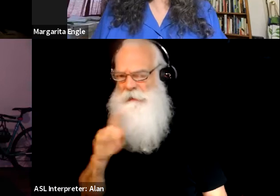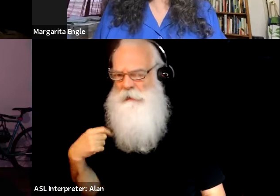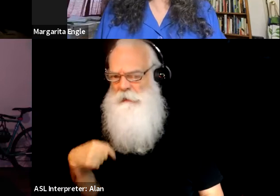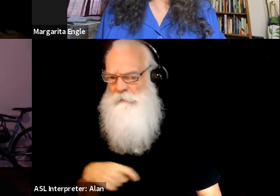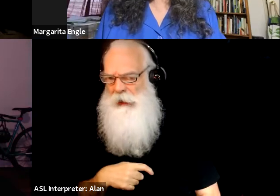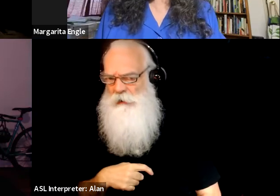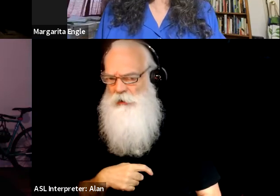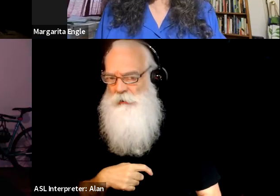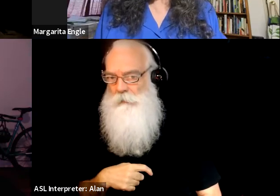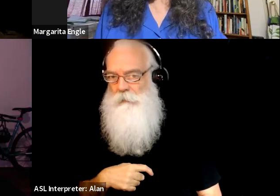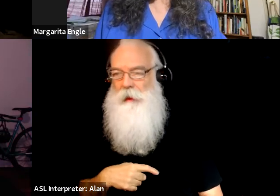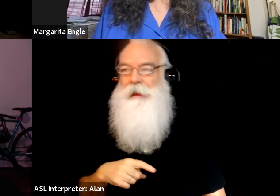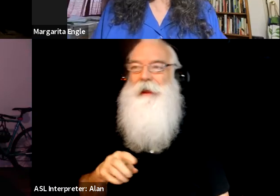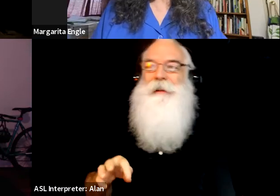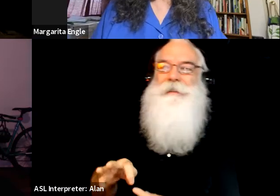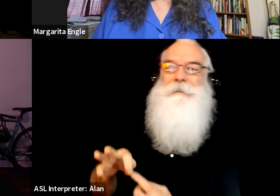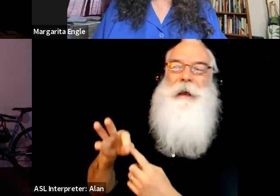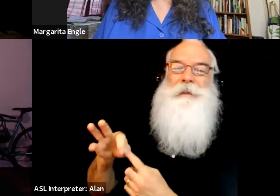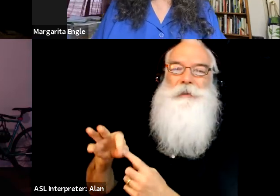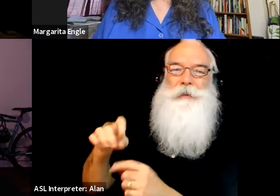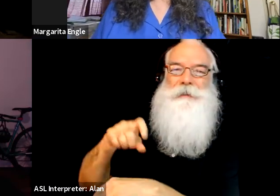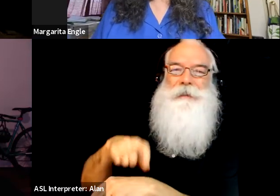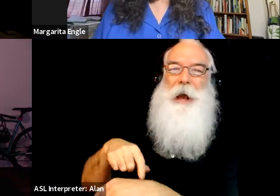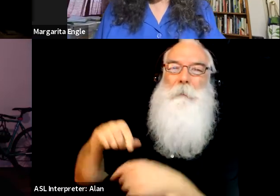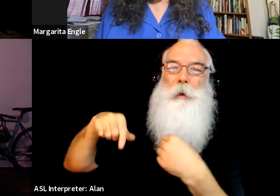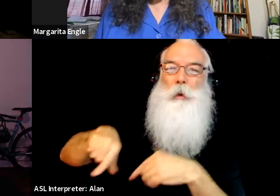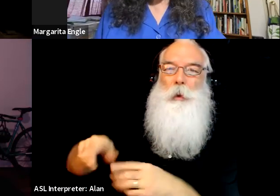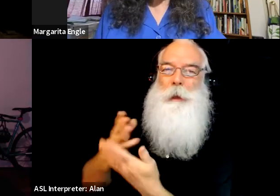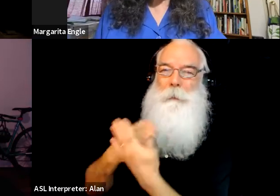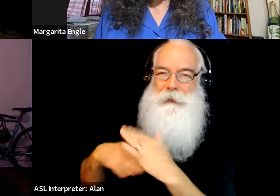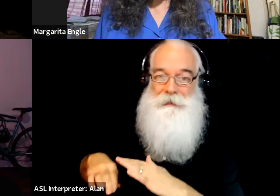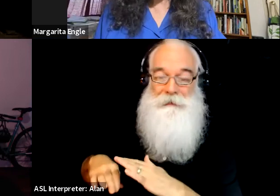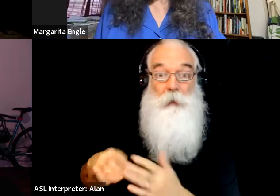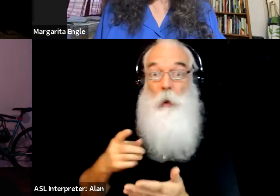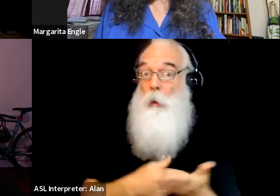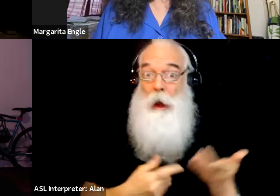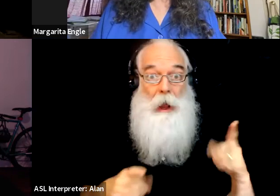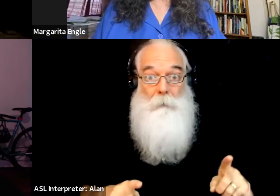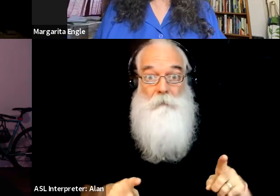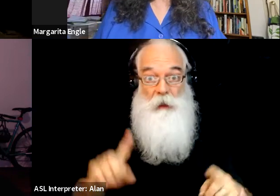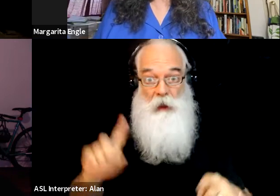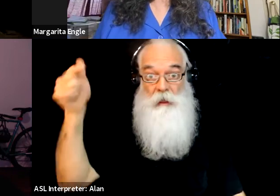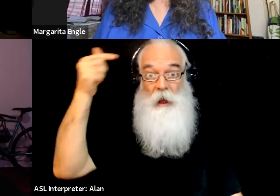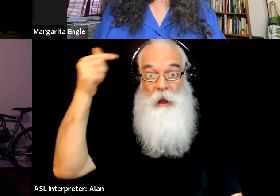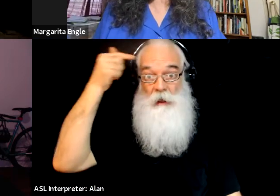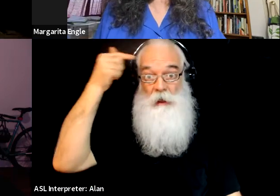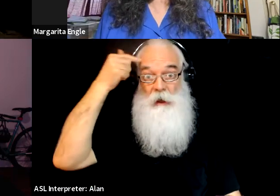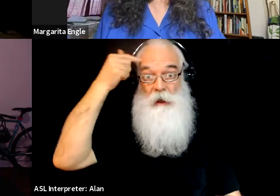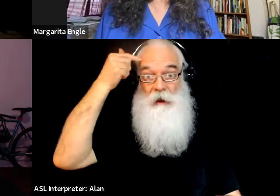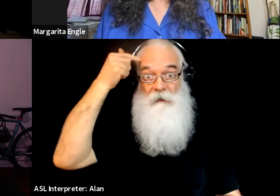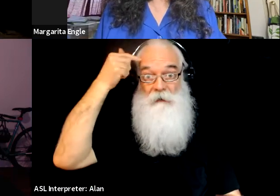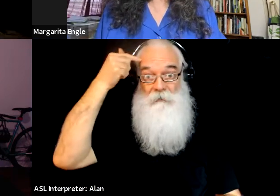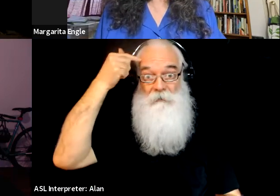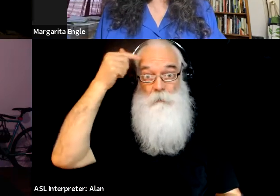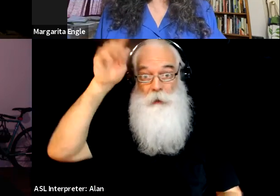in times of peace. The government asked Cubans to make war types of sacrifices